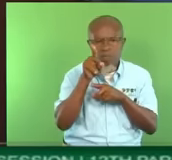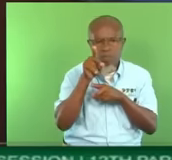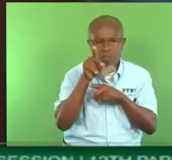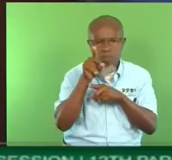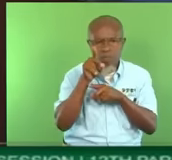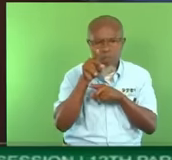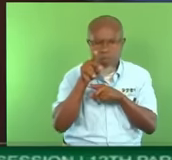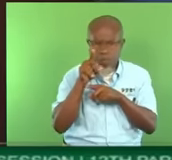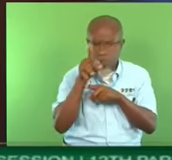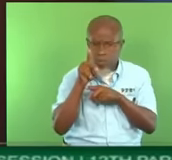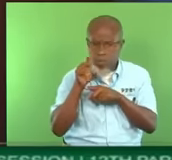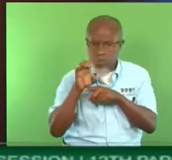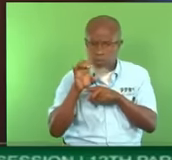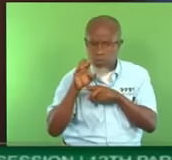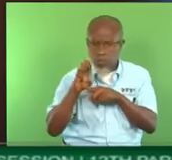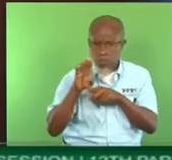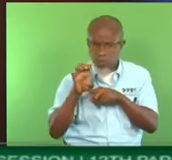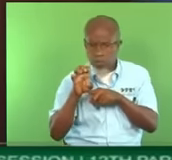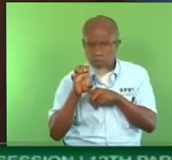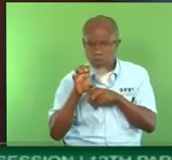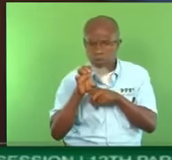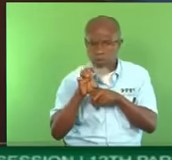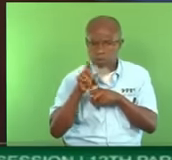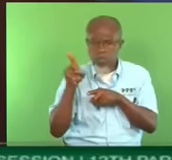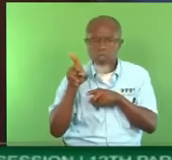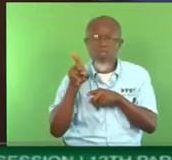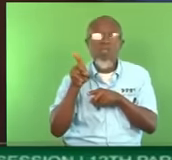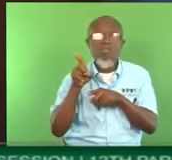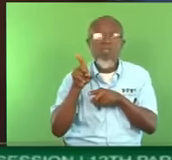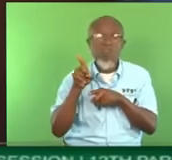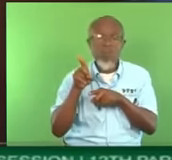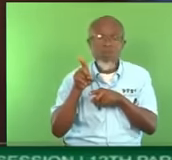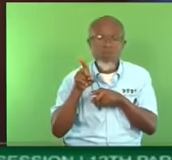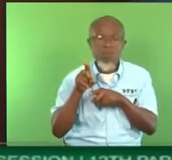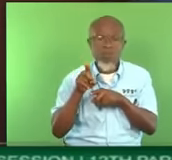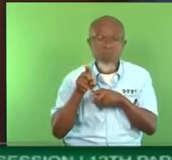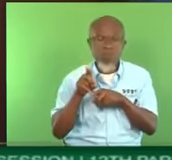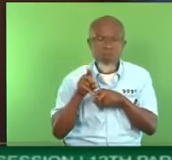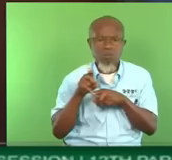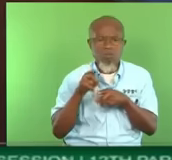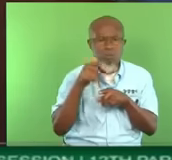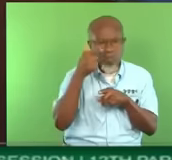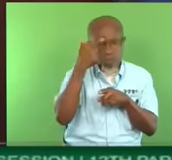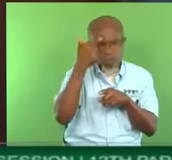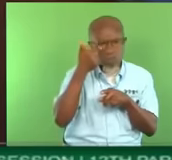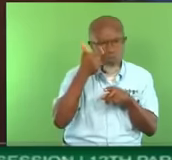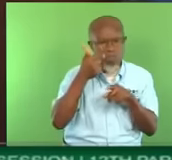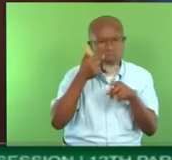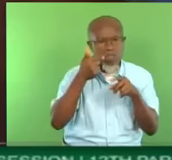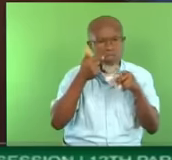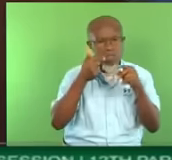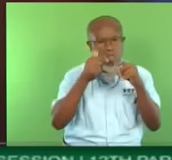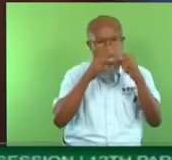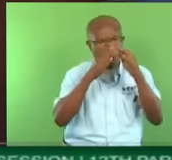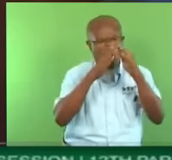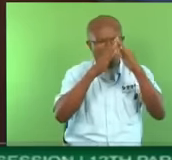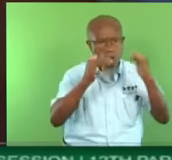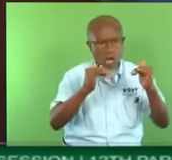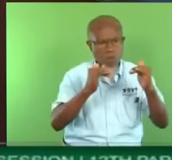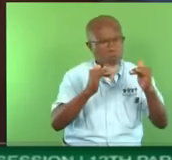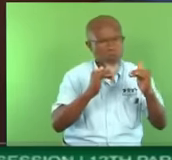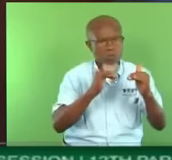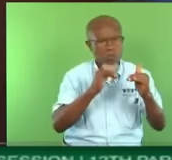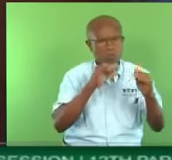Same thing. The HDC houses were moving. I thought at one time they were mobile. But they didn't treat with the cane land well enough with